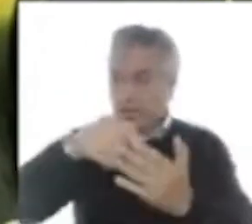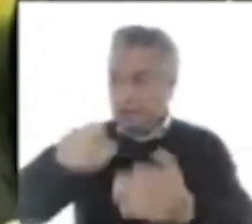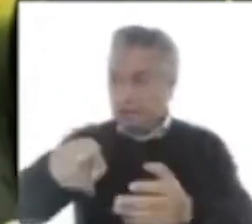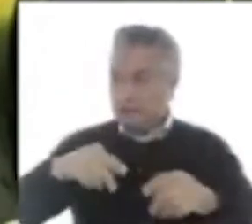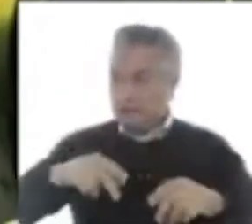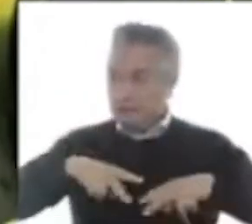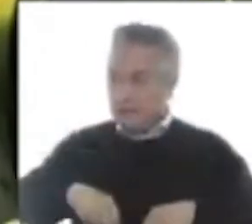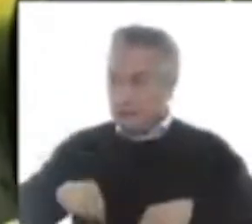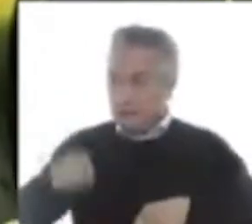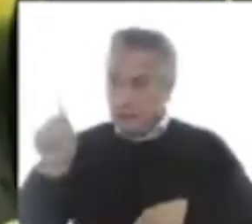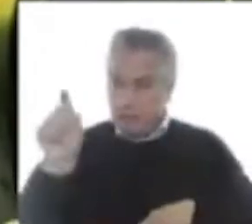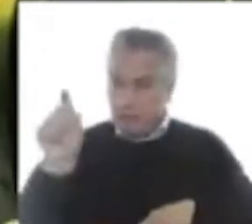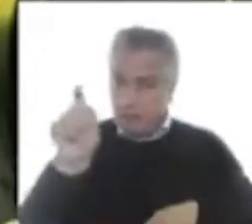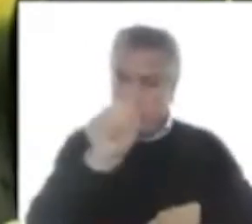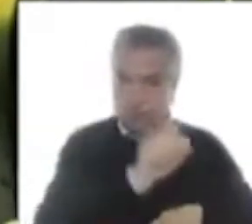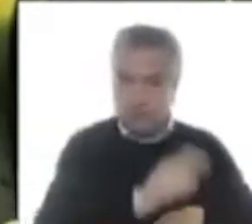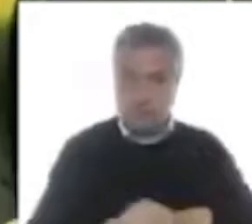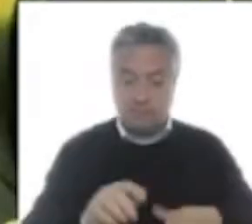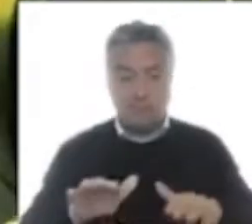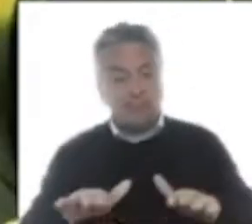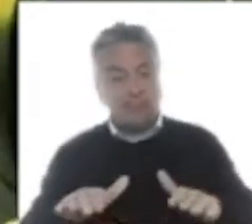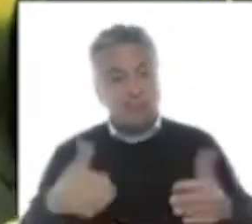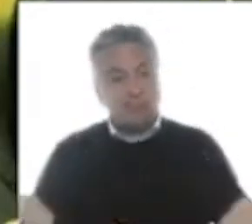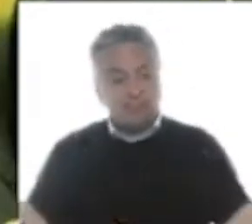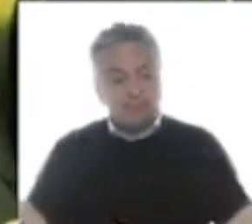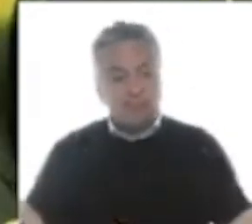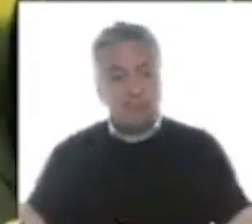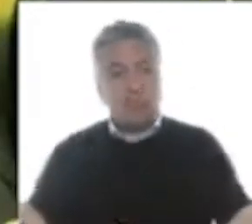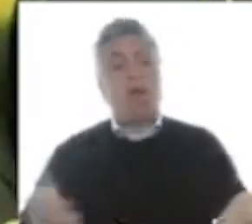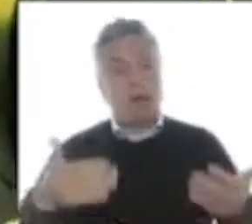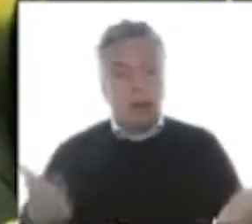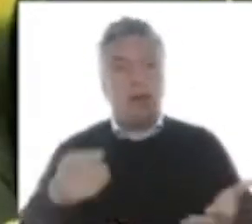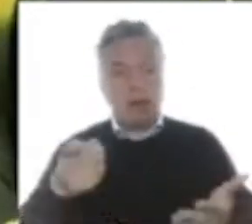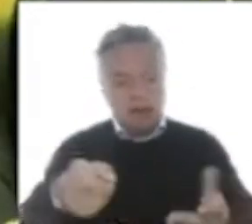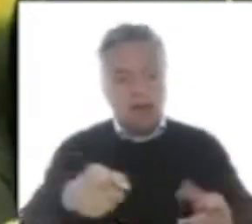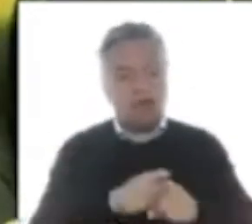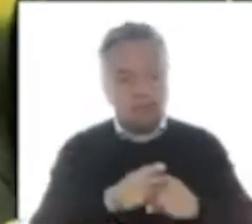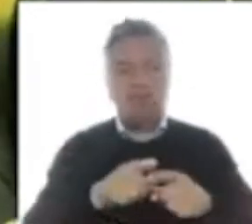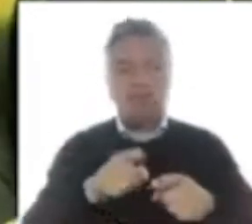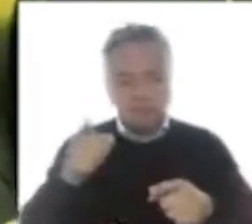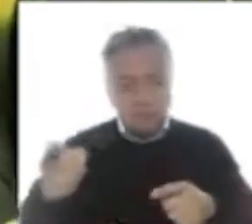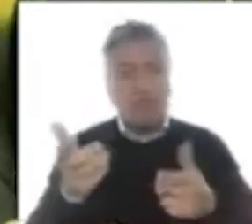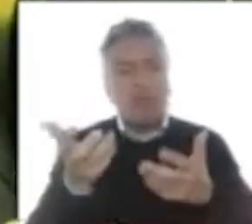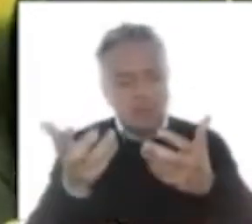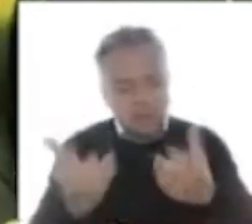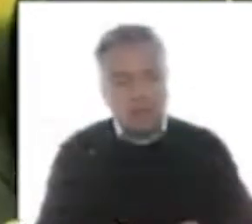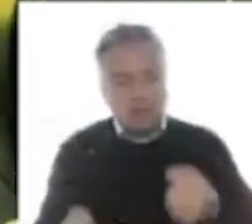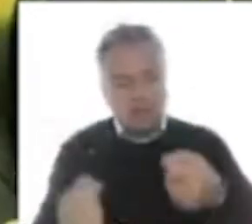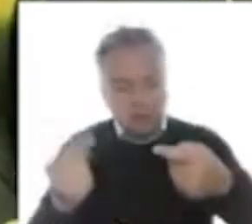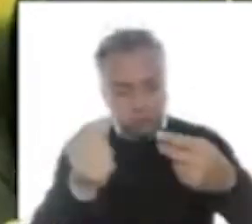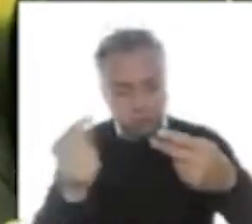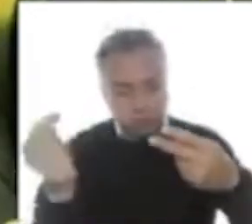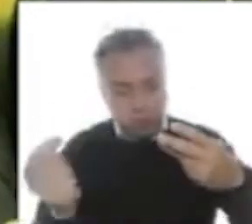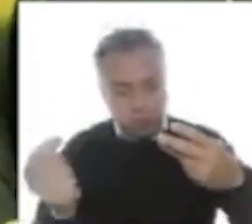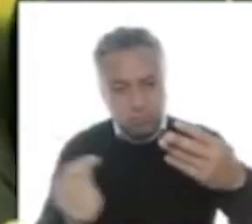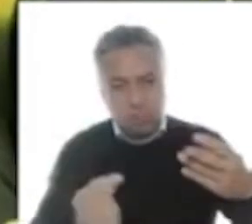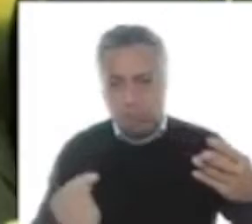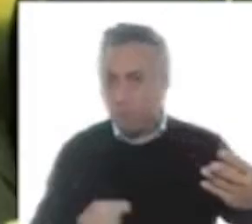are awful are also flawed and i say so because i think we think too small oftentimes about our challenges